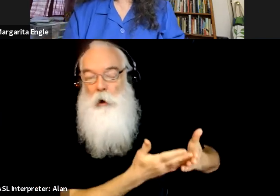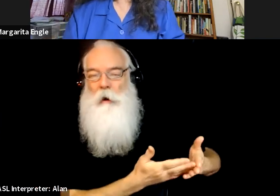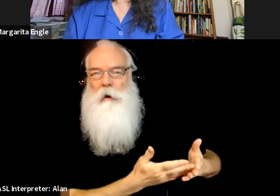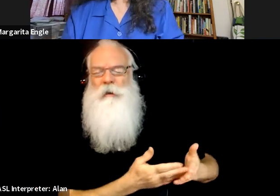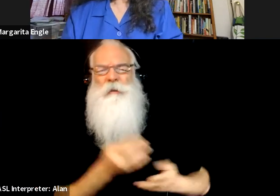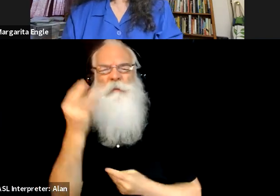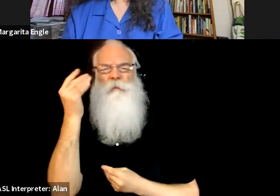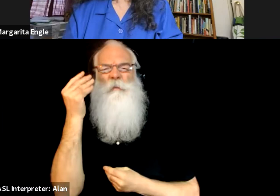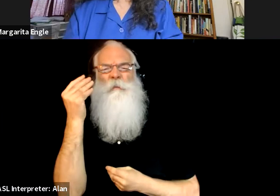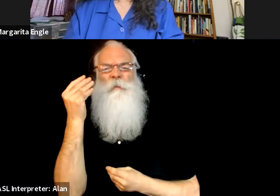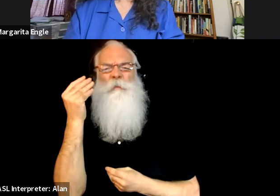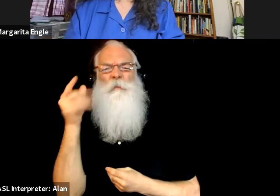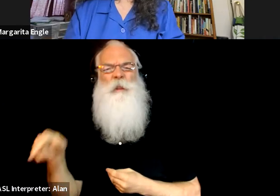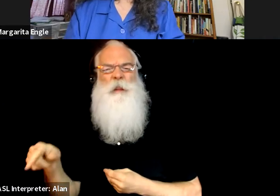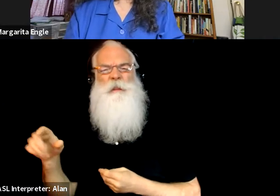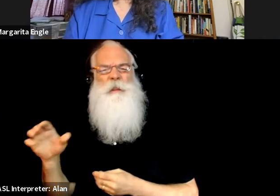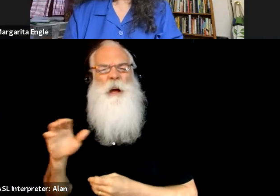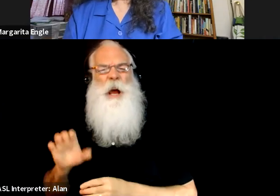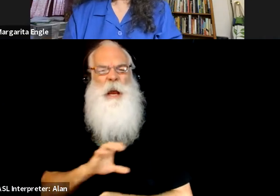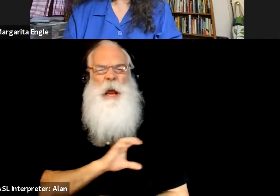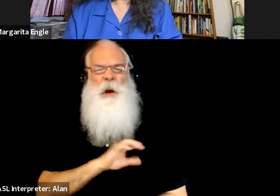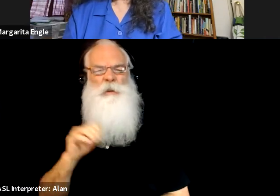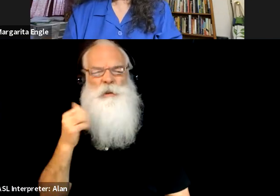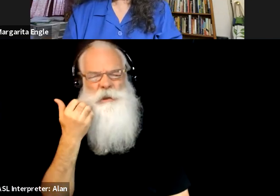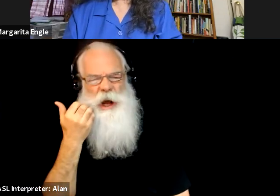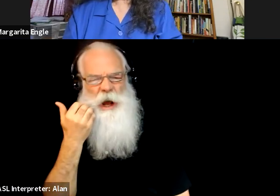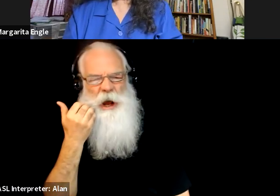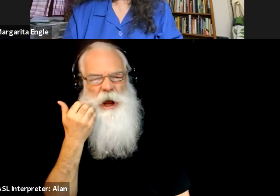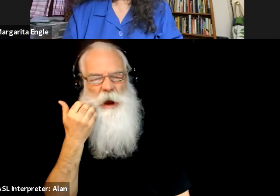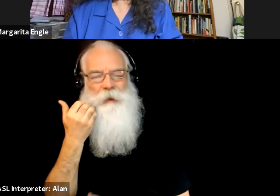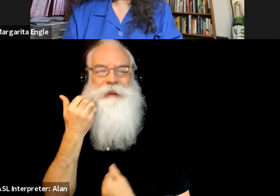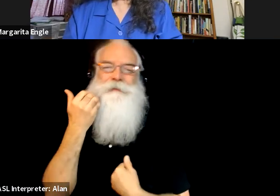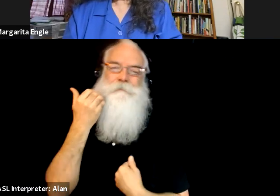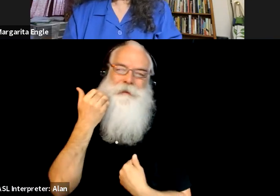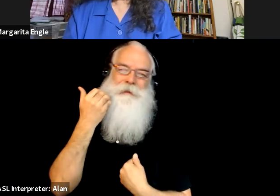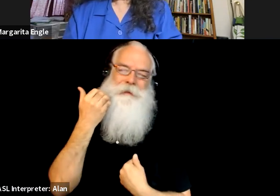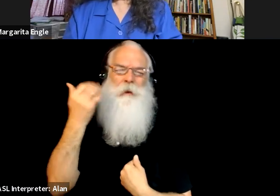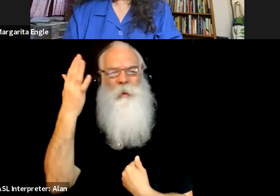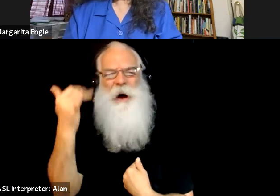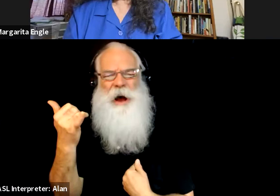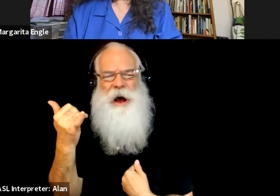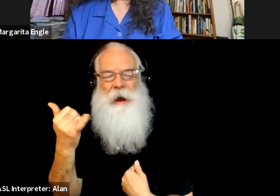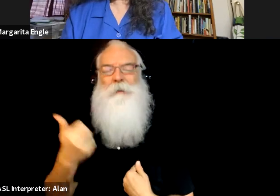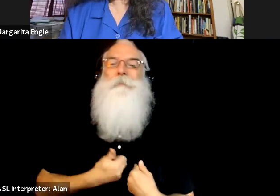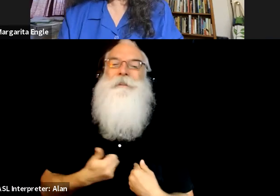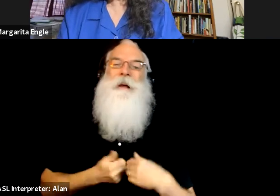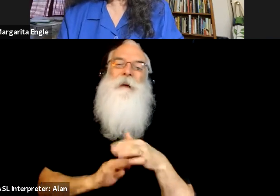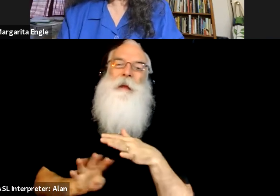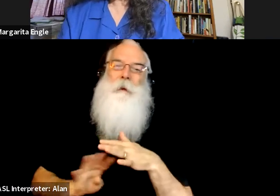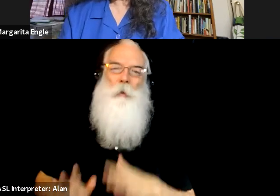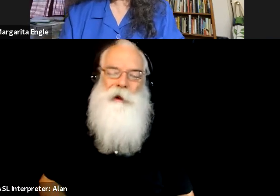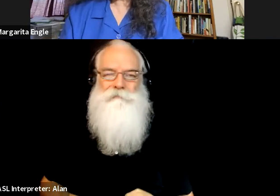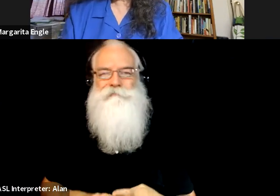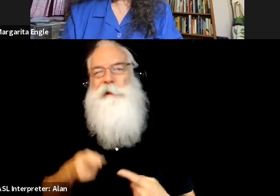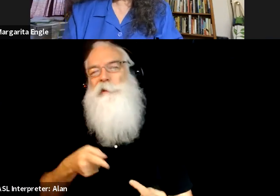thought about all the reasons I was shy. The fact that I was an immigrant, that I struggled with language. Um, I was always afraid that I'd